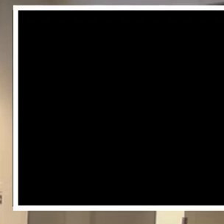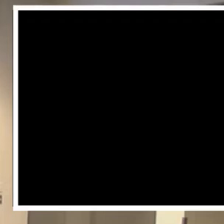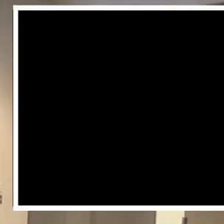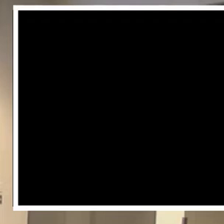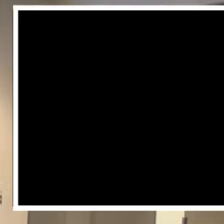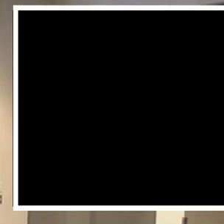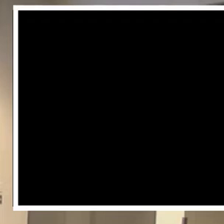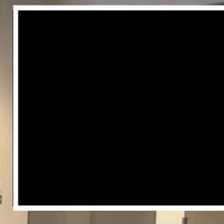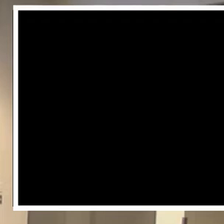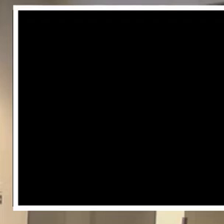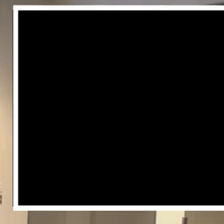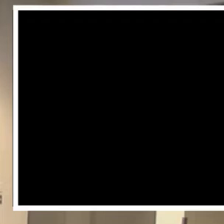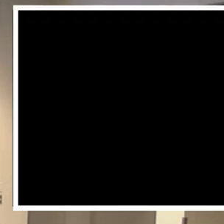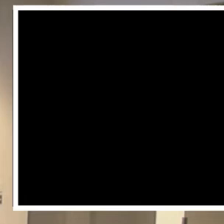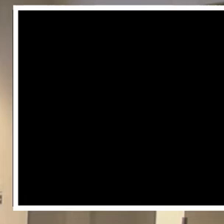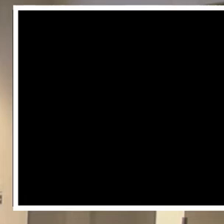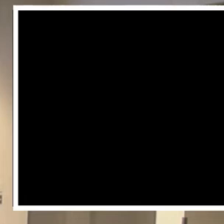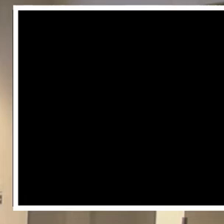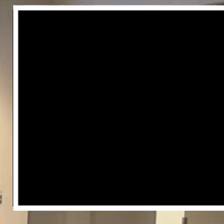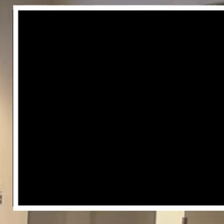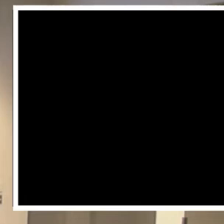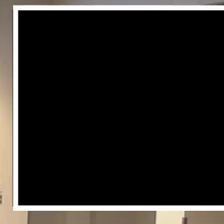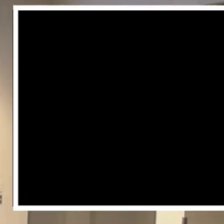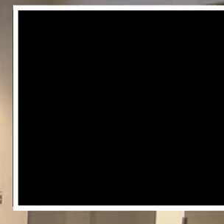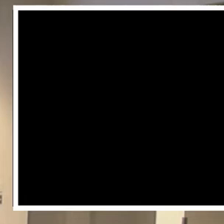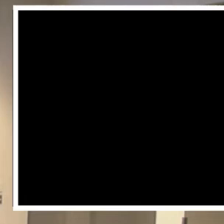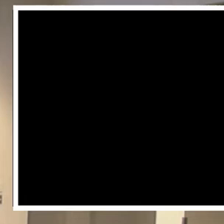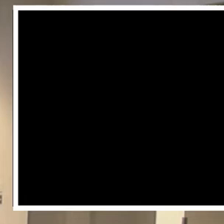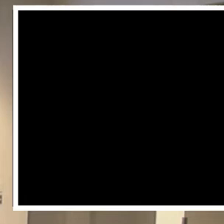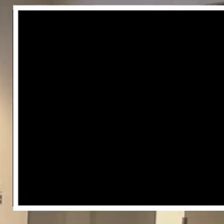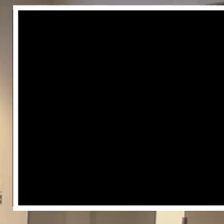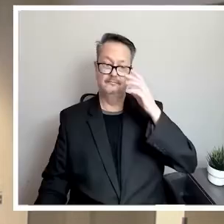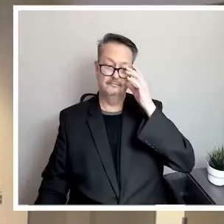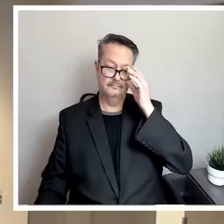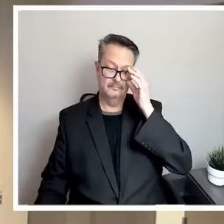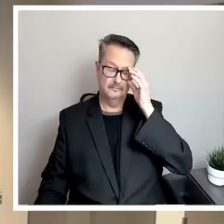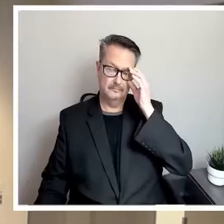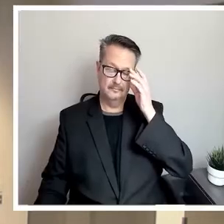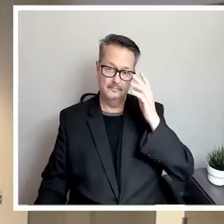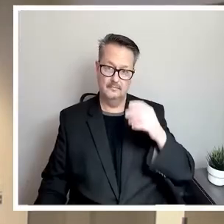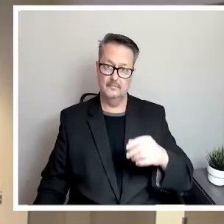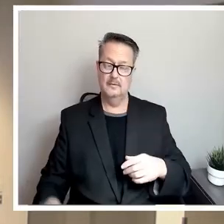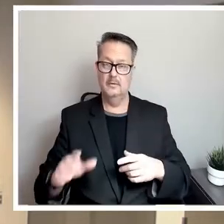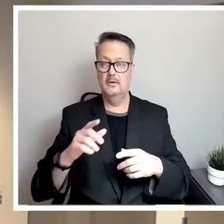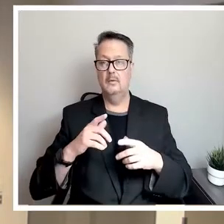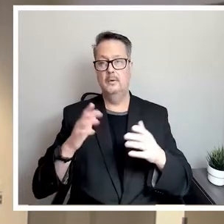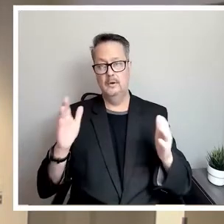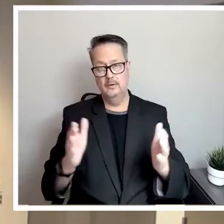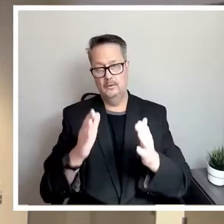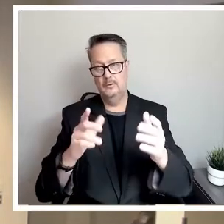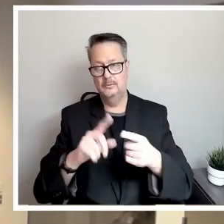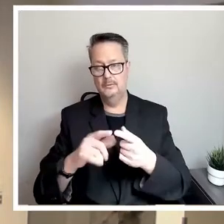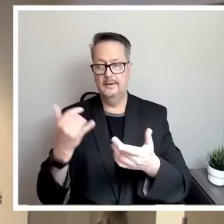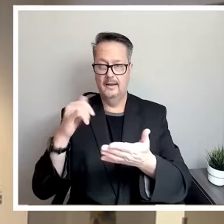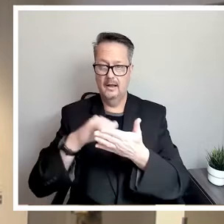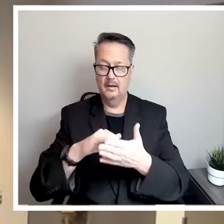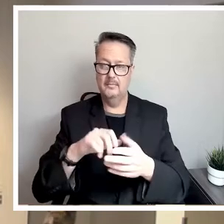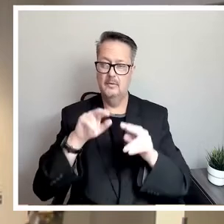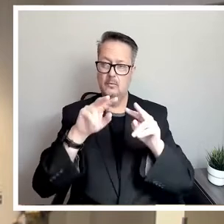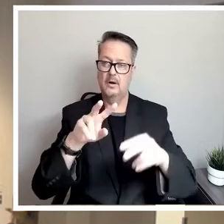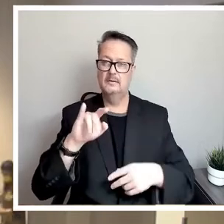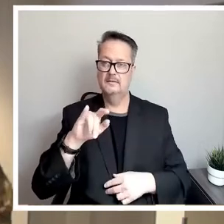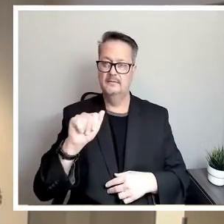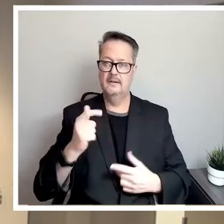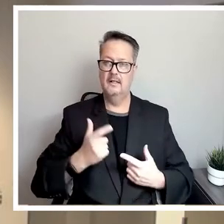your input or question for a more immersive experience we encourage you to hang up and watch via the live video stream at